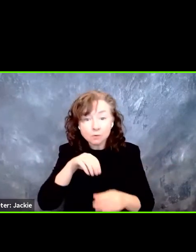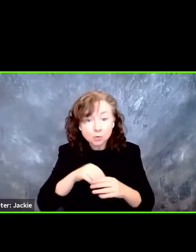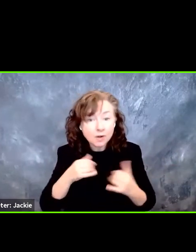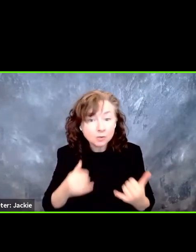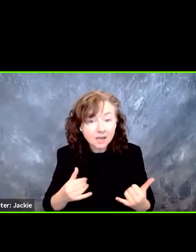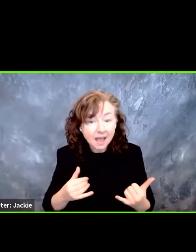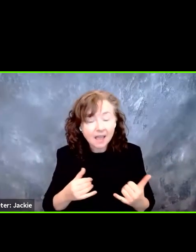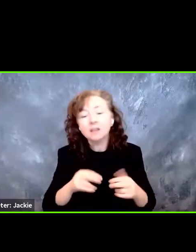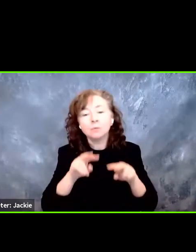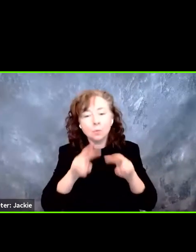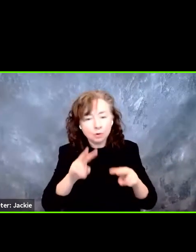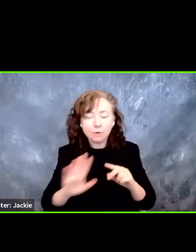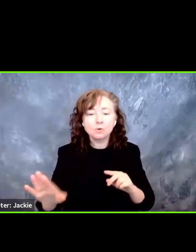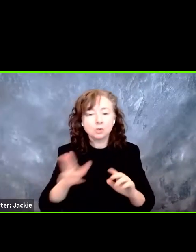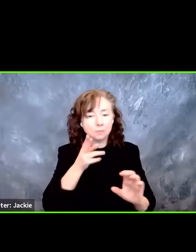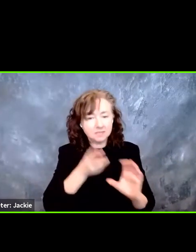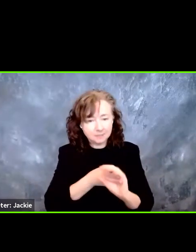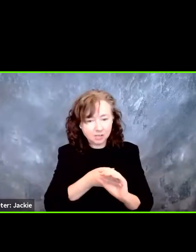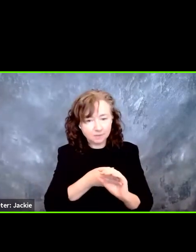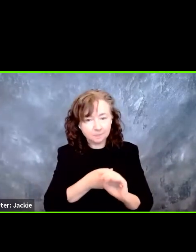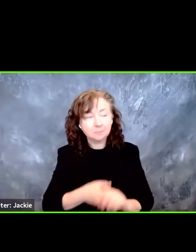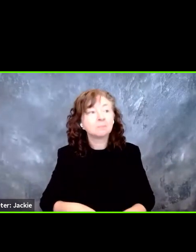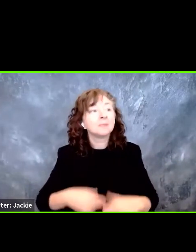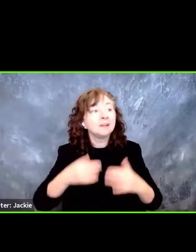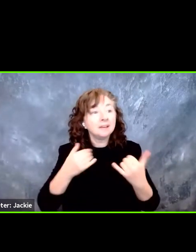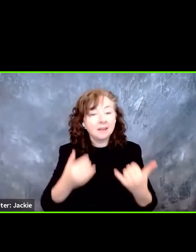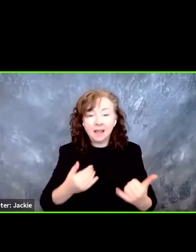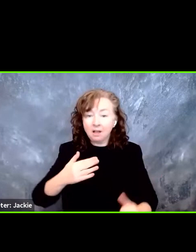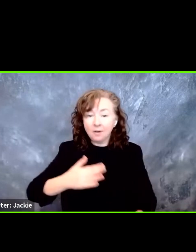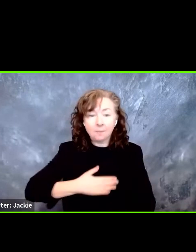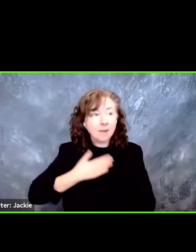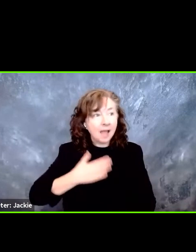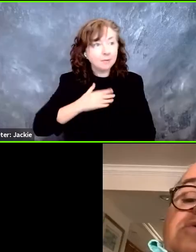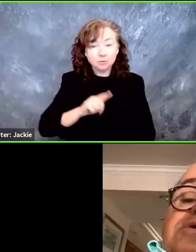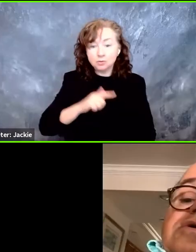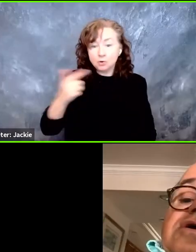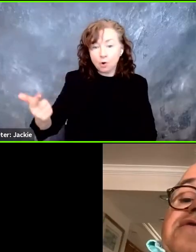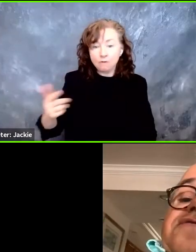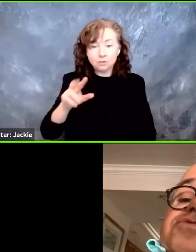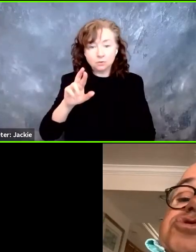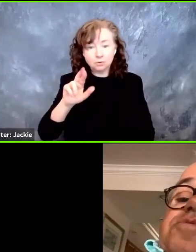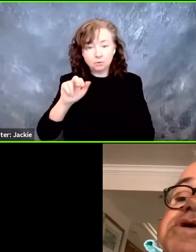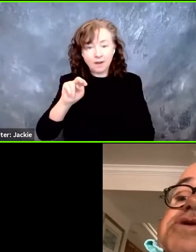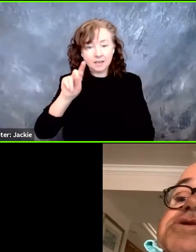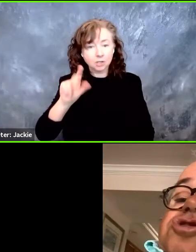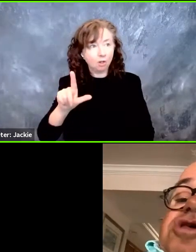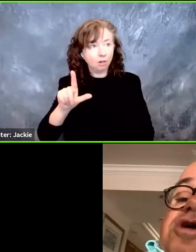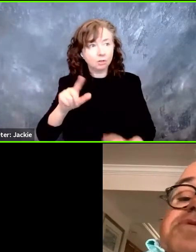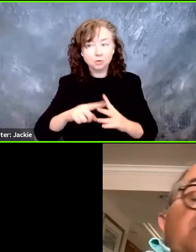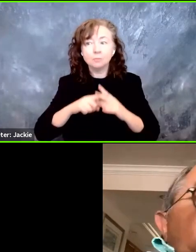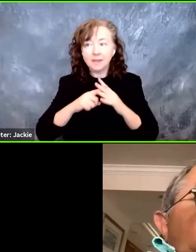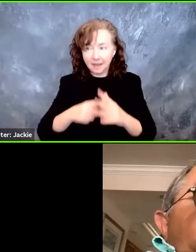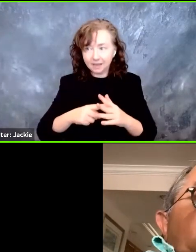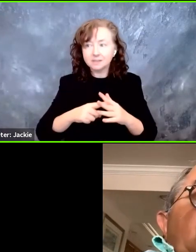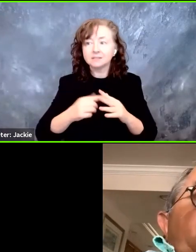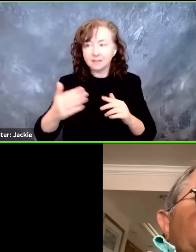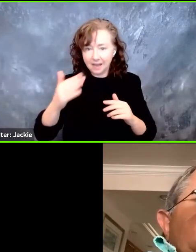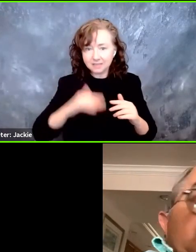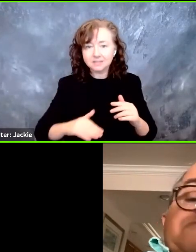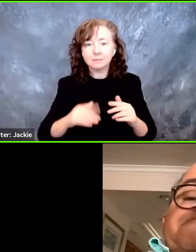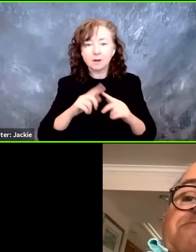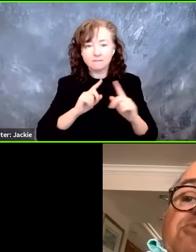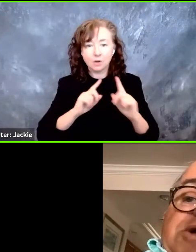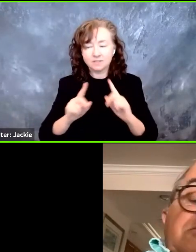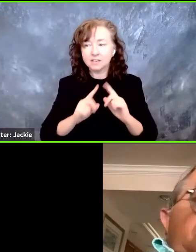everyone's participation. I am now pleased to turn it over to Randall to begin the next segment of the